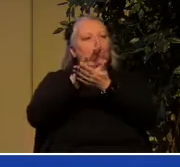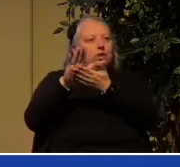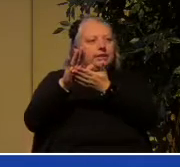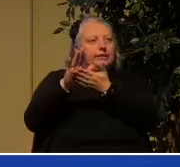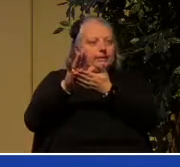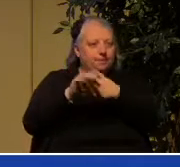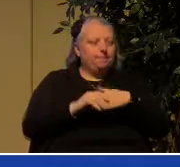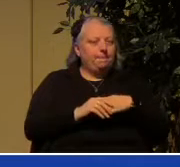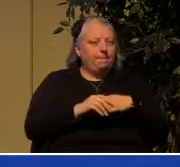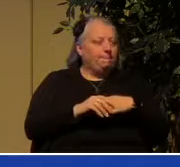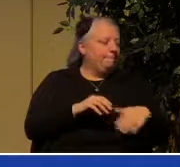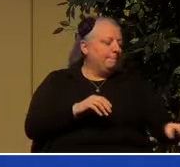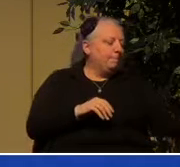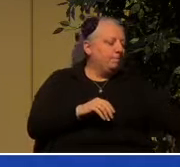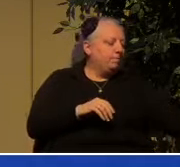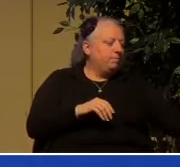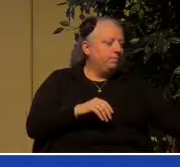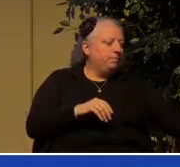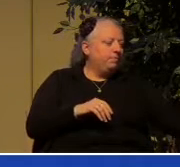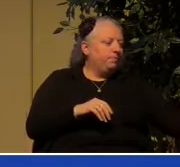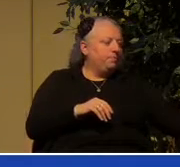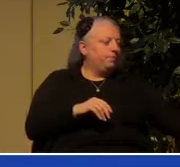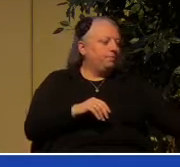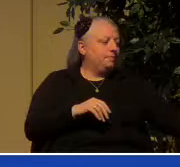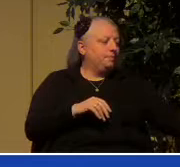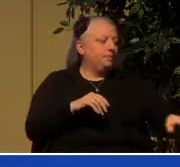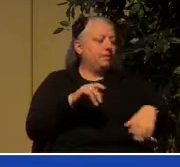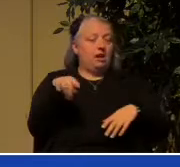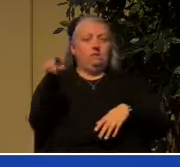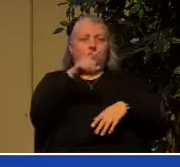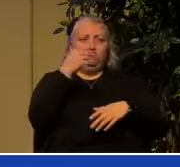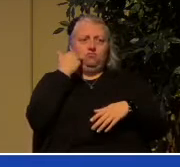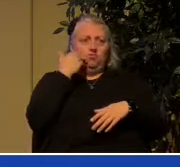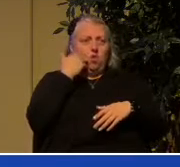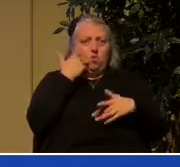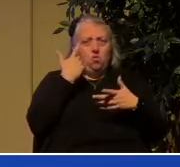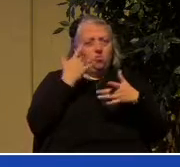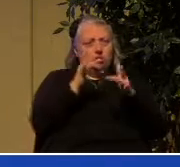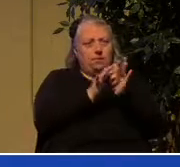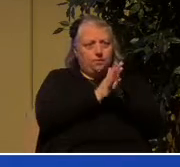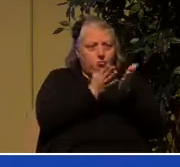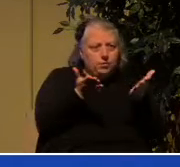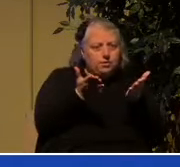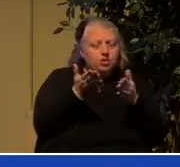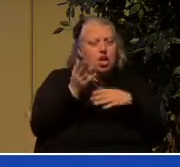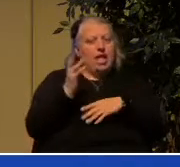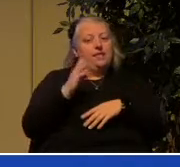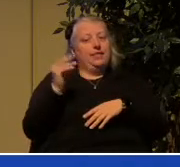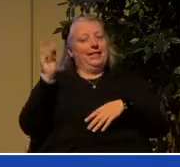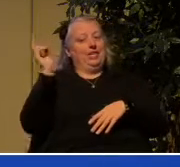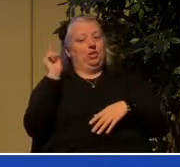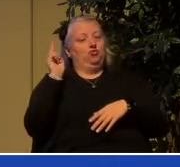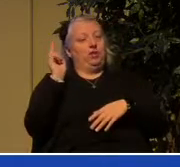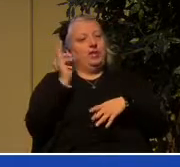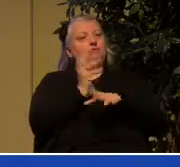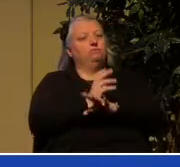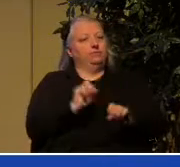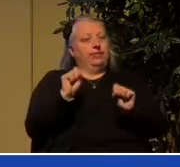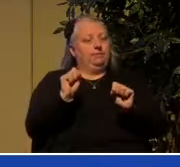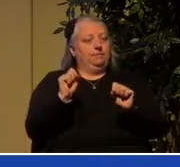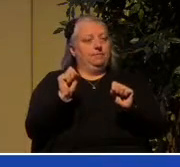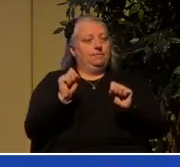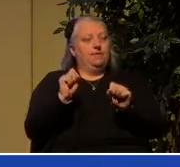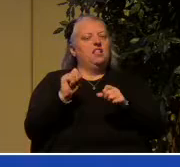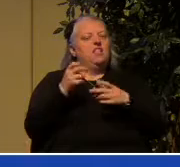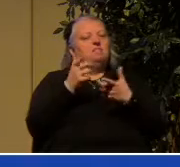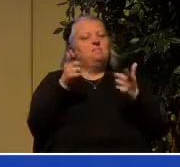and if you know anything at all about scripture and the history of redemption then you will know that the big problem in the universe